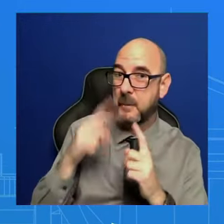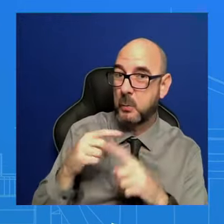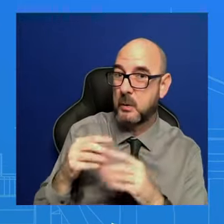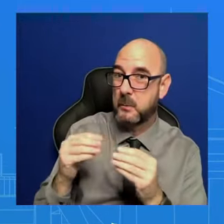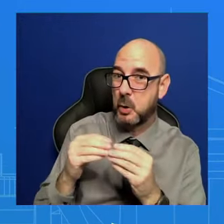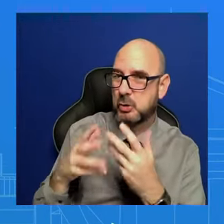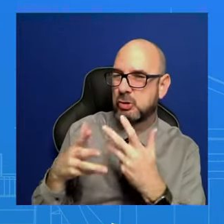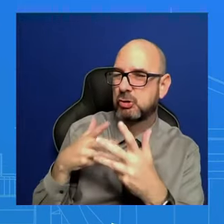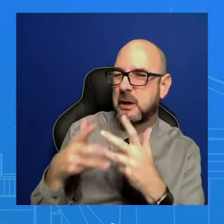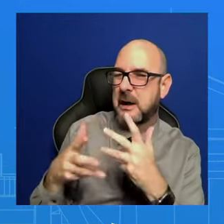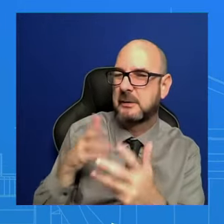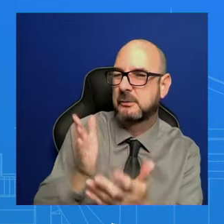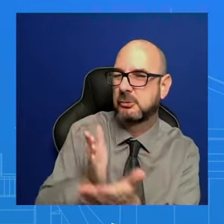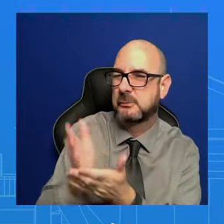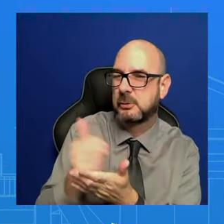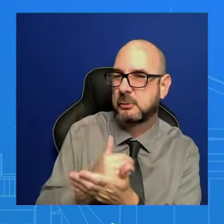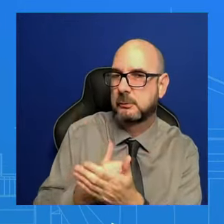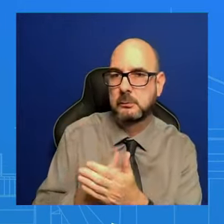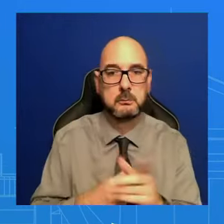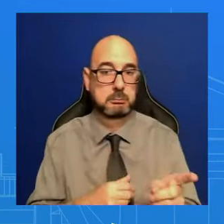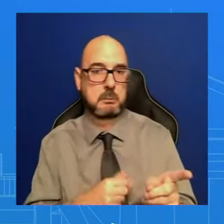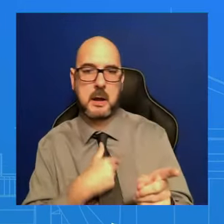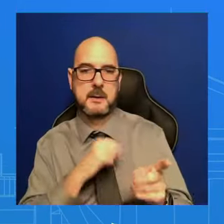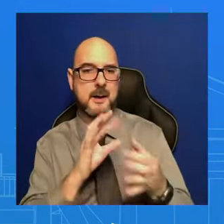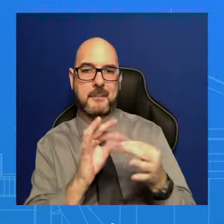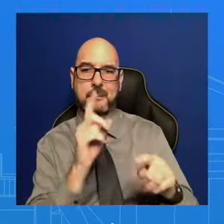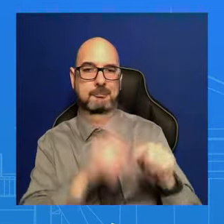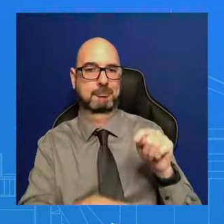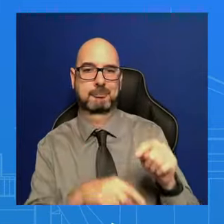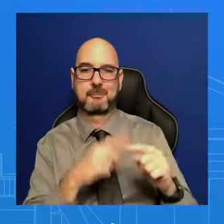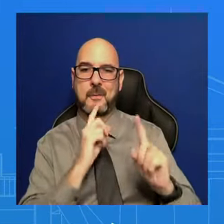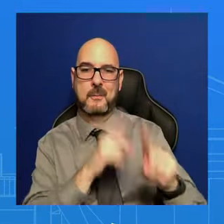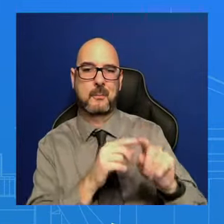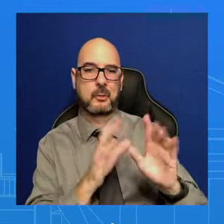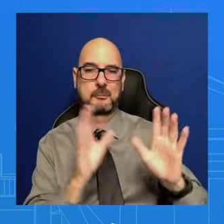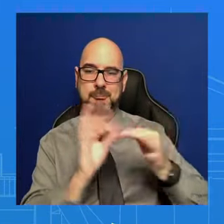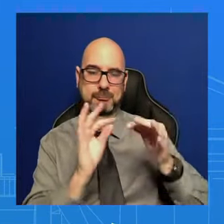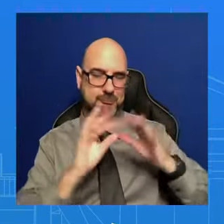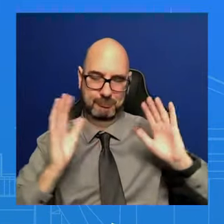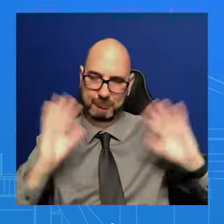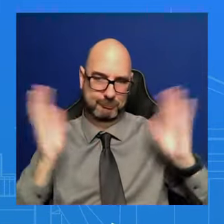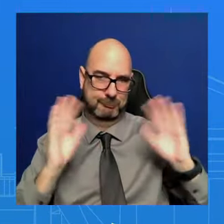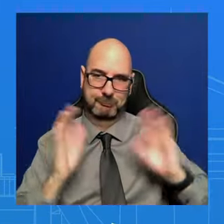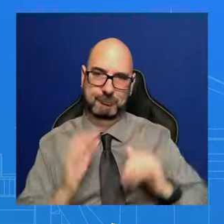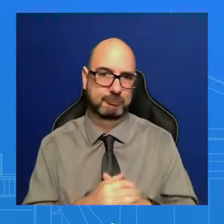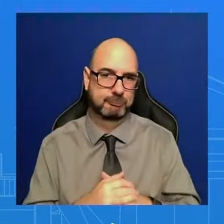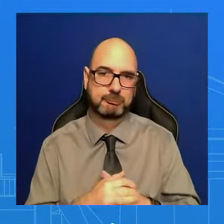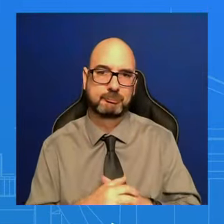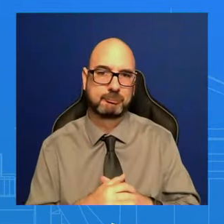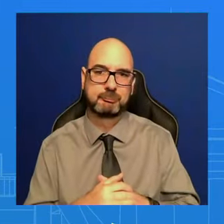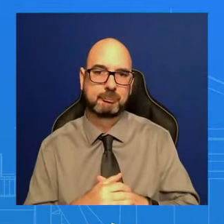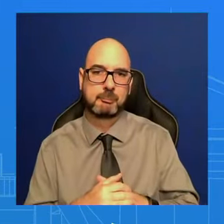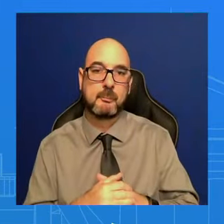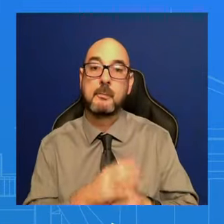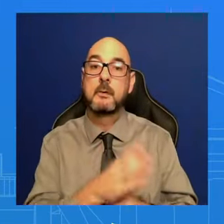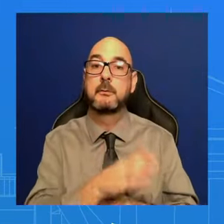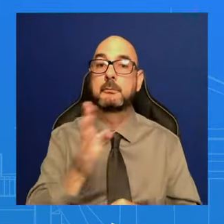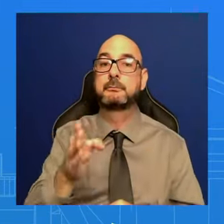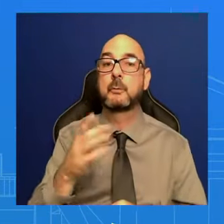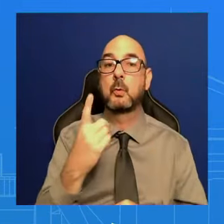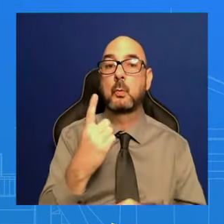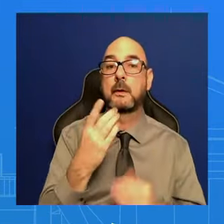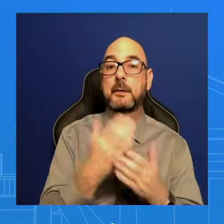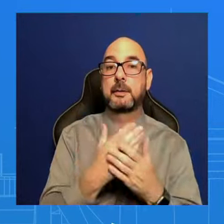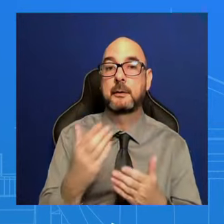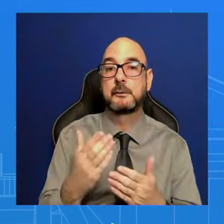comment on a reporting of what you heard. I'm just not going to comment on that. Okay, Joy. The Thanks, Karine. Just one more point of clarification on the tick-tock stance.